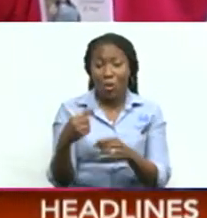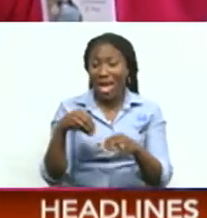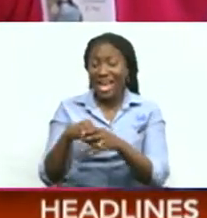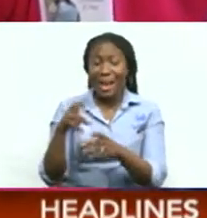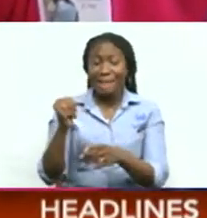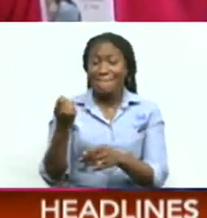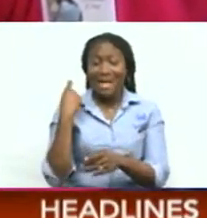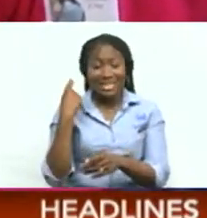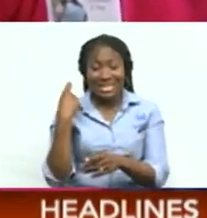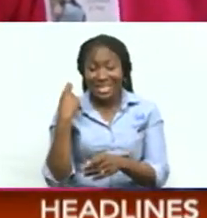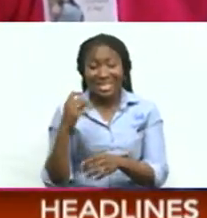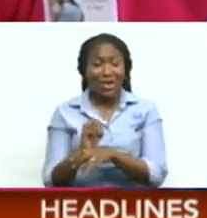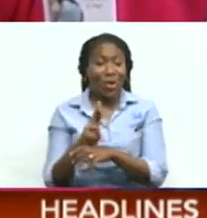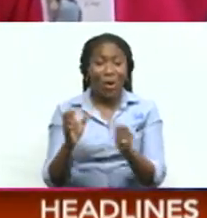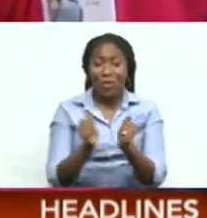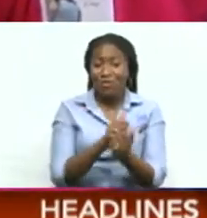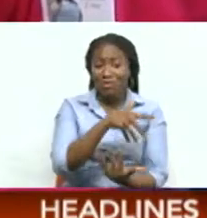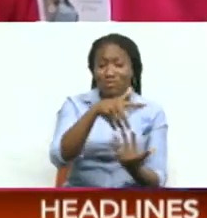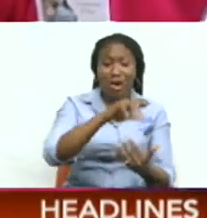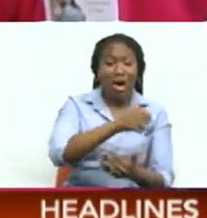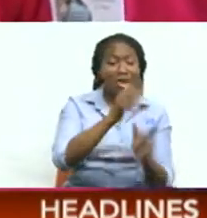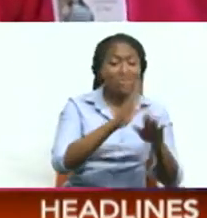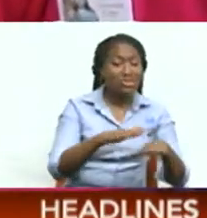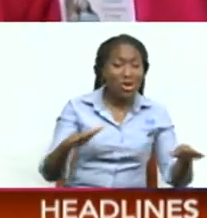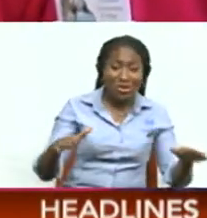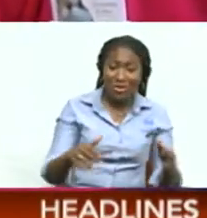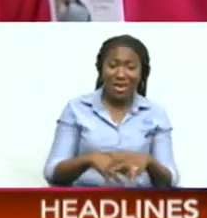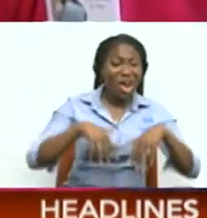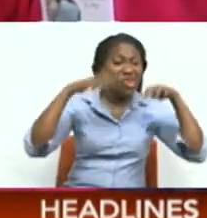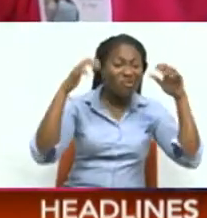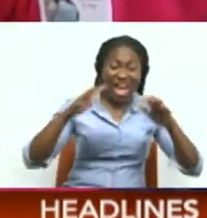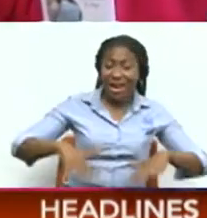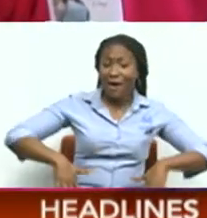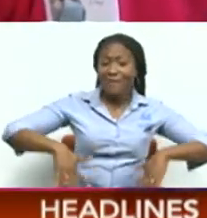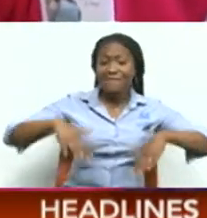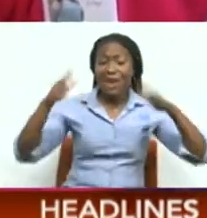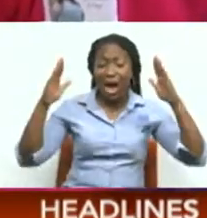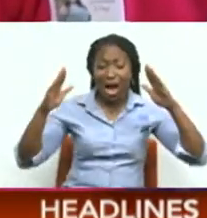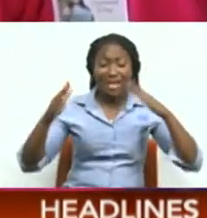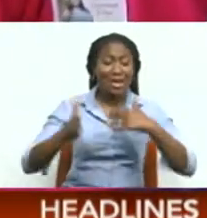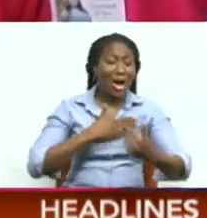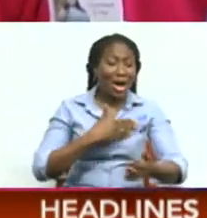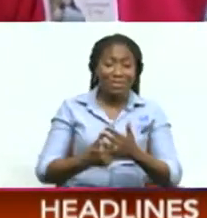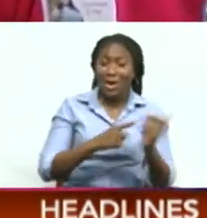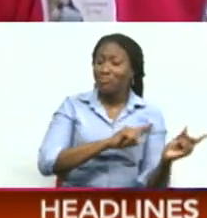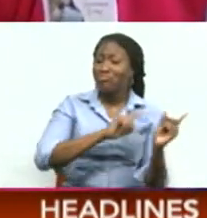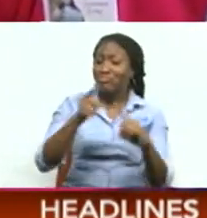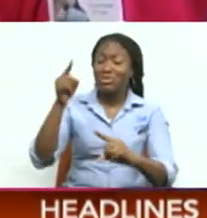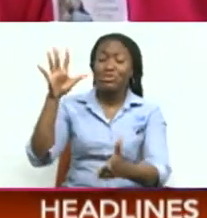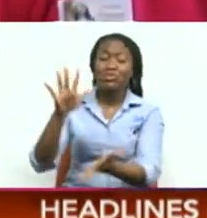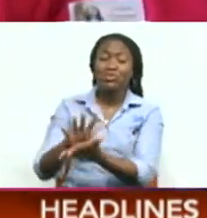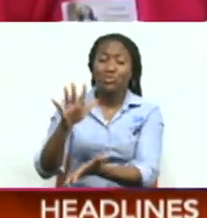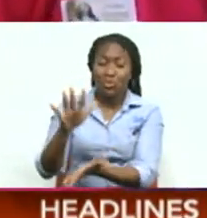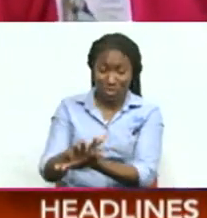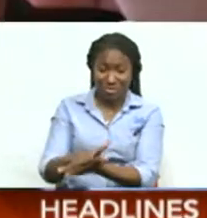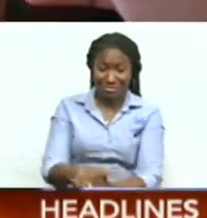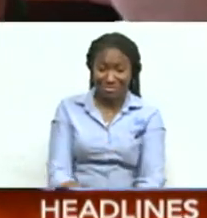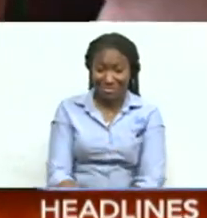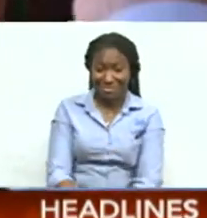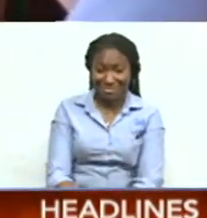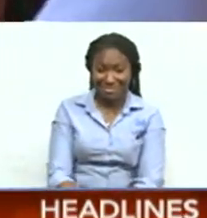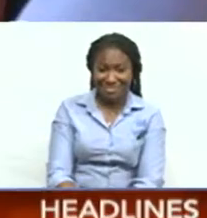or other children, rain, flood, he wants to be in school.